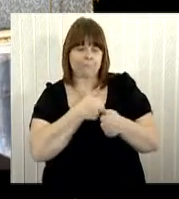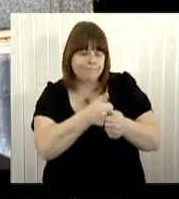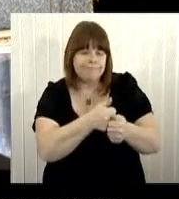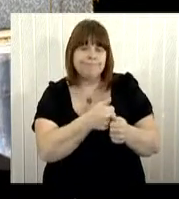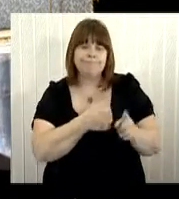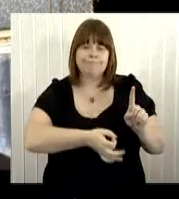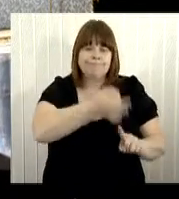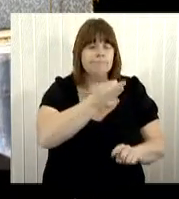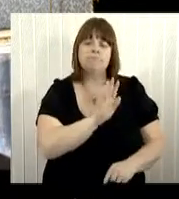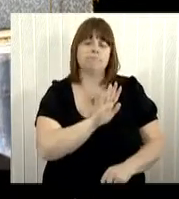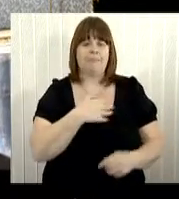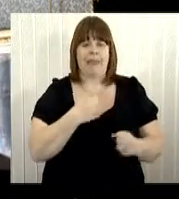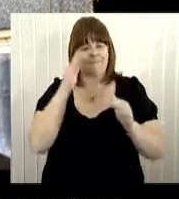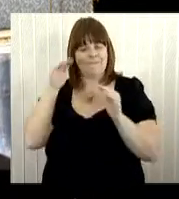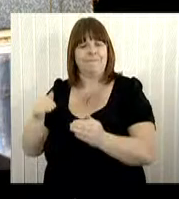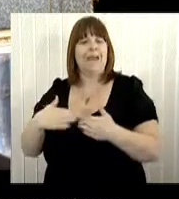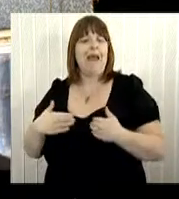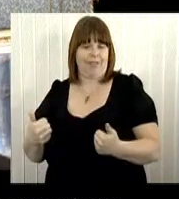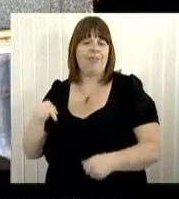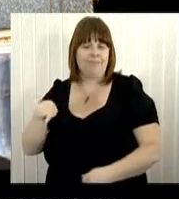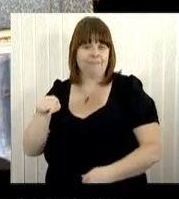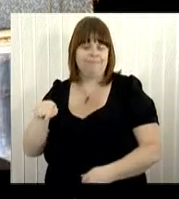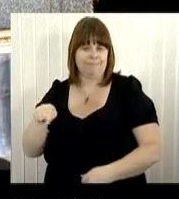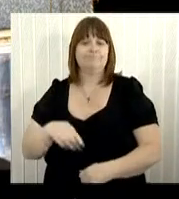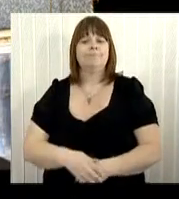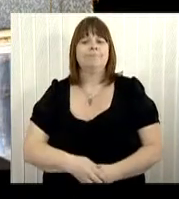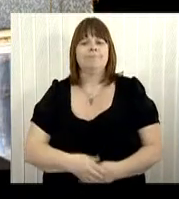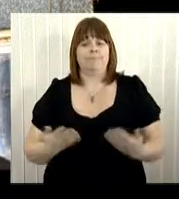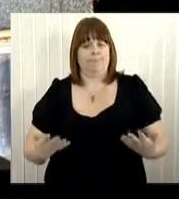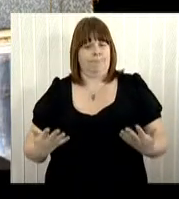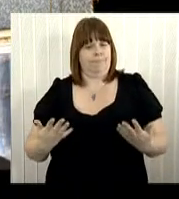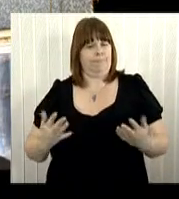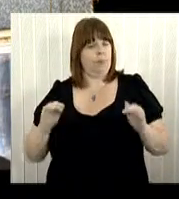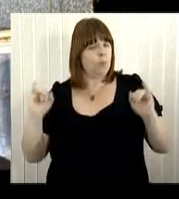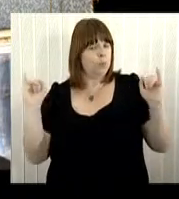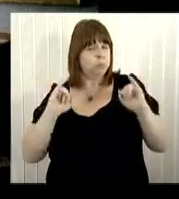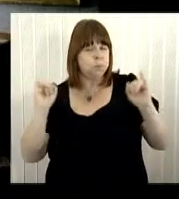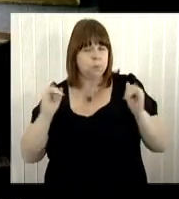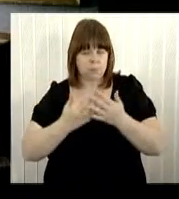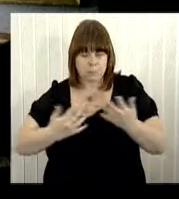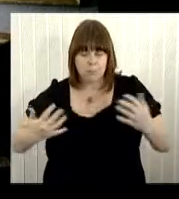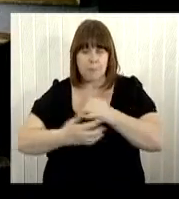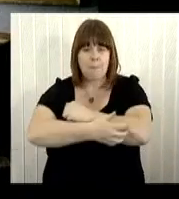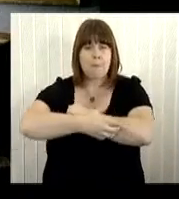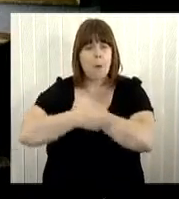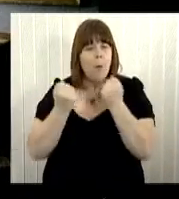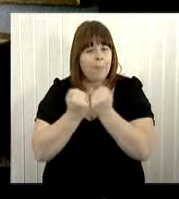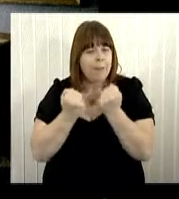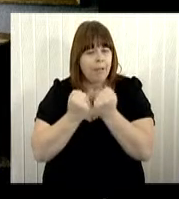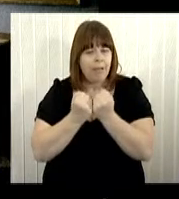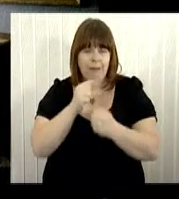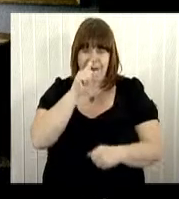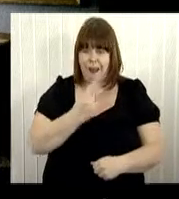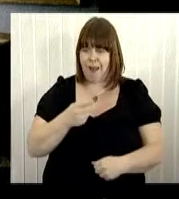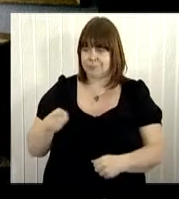area where I am working hard to improve things. Health care is another. It